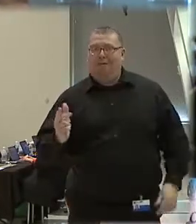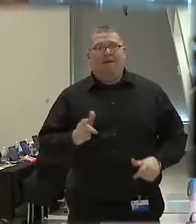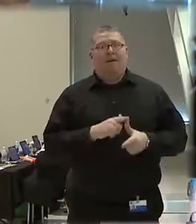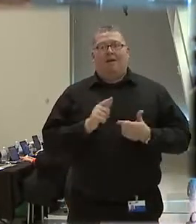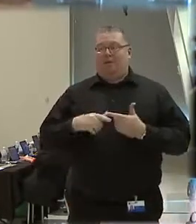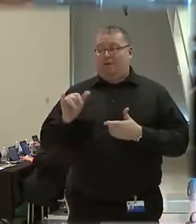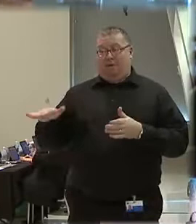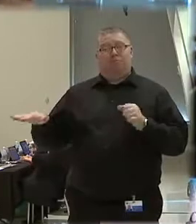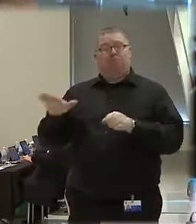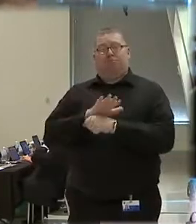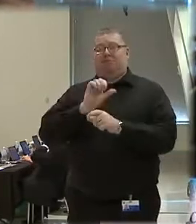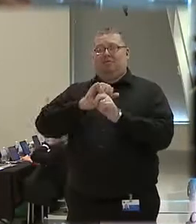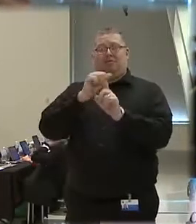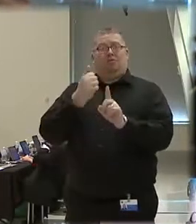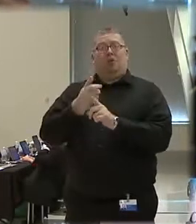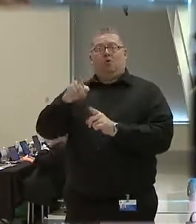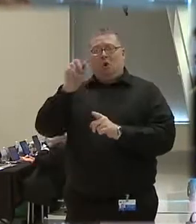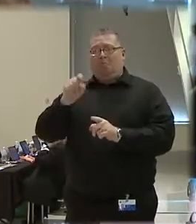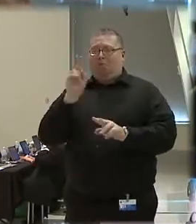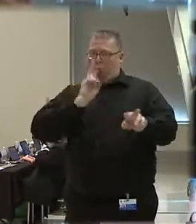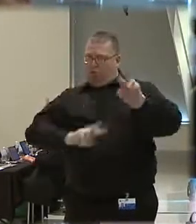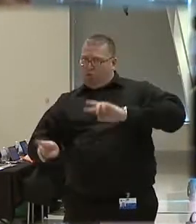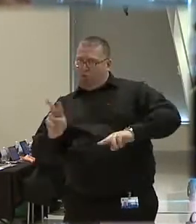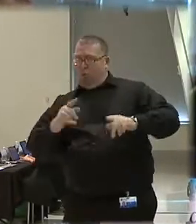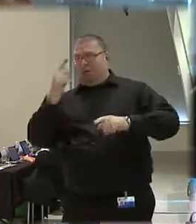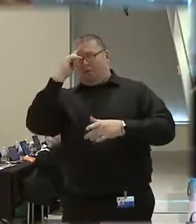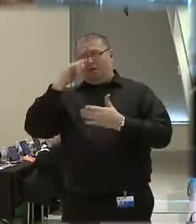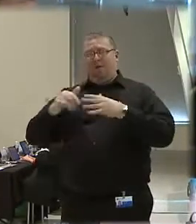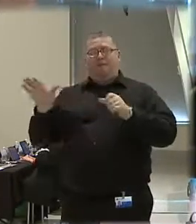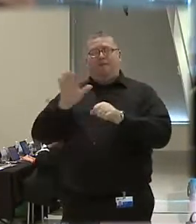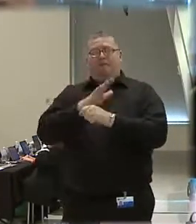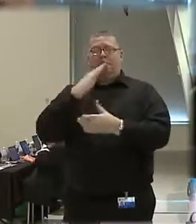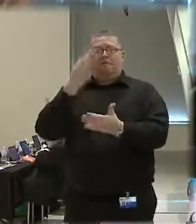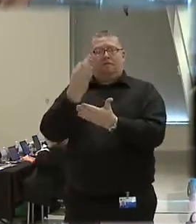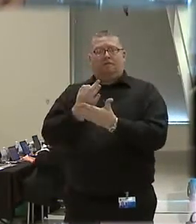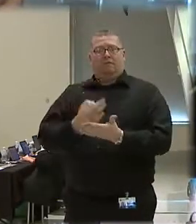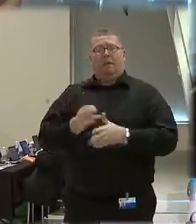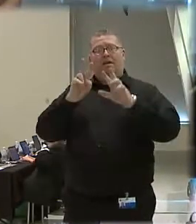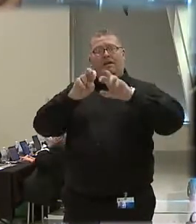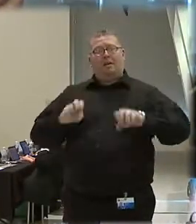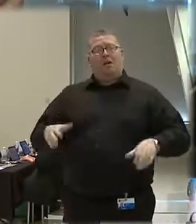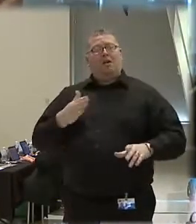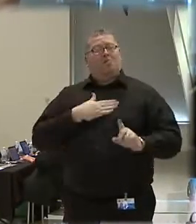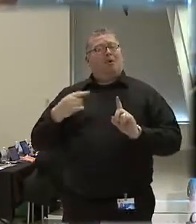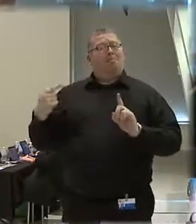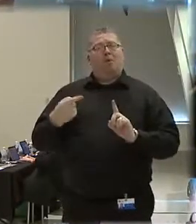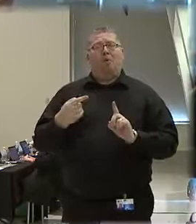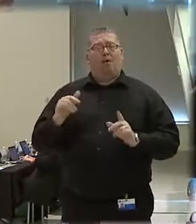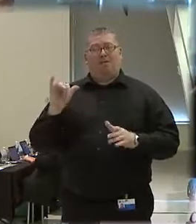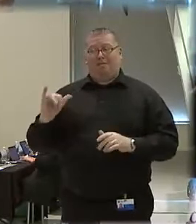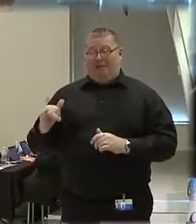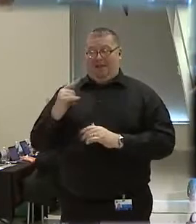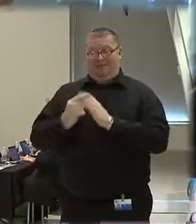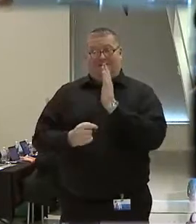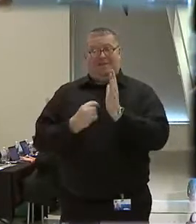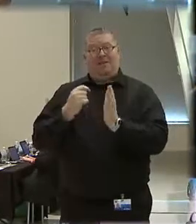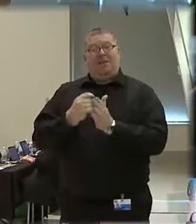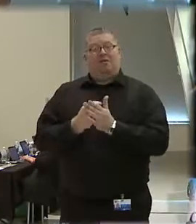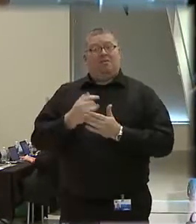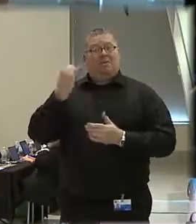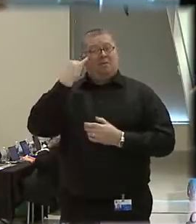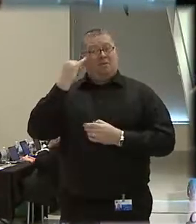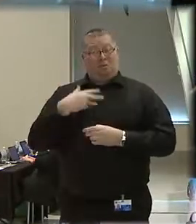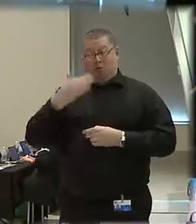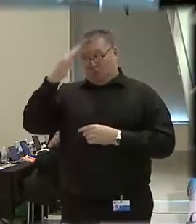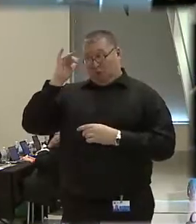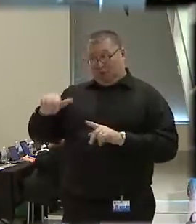totality of circumstances that you had to go through that factual analysis. And I guess my point is, at that point, if we know those